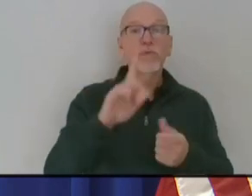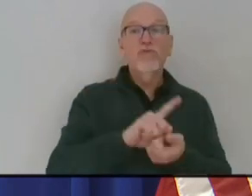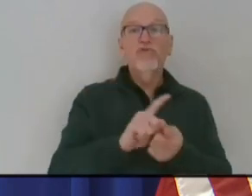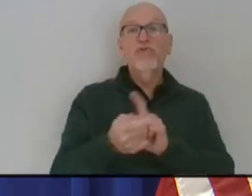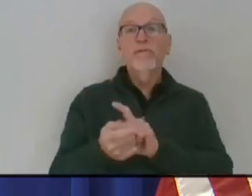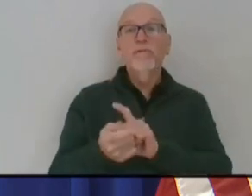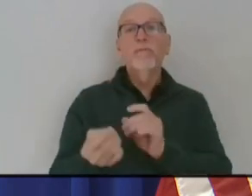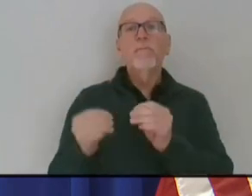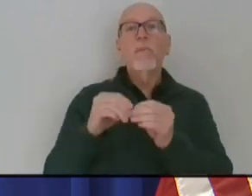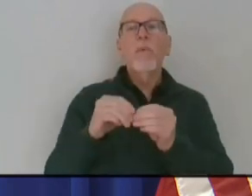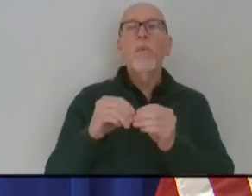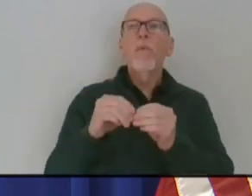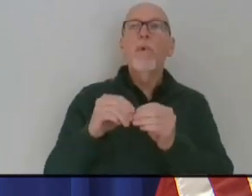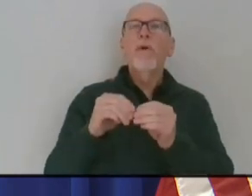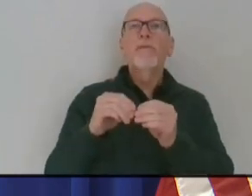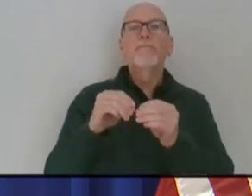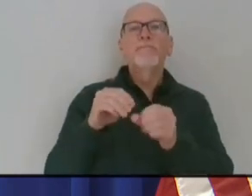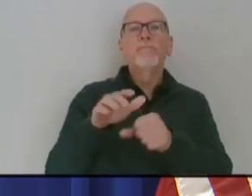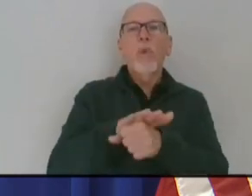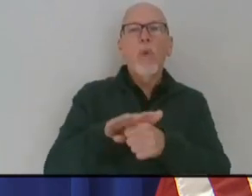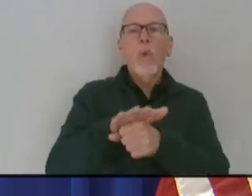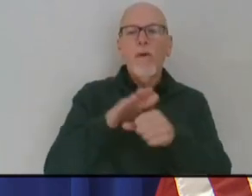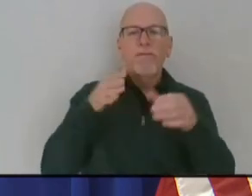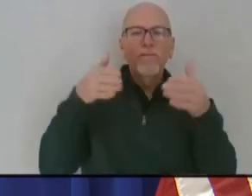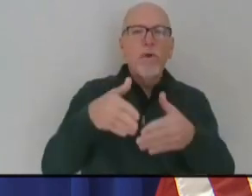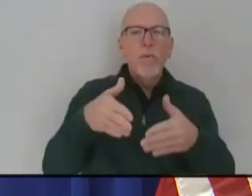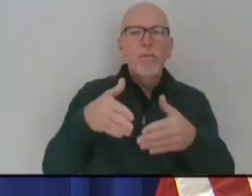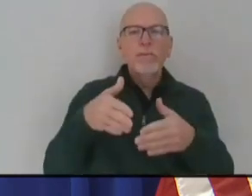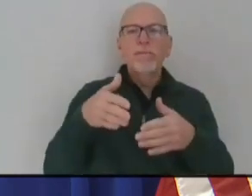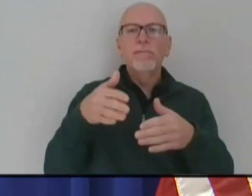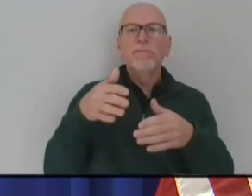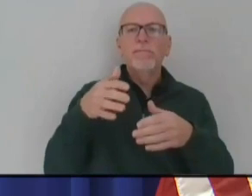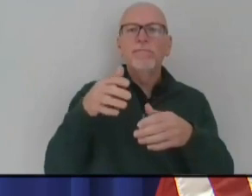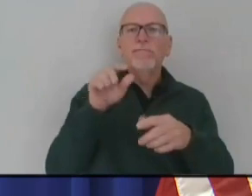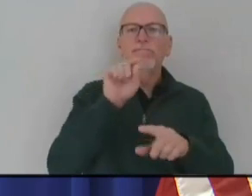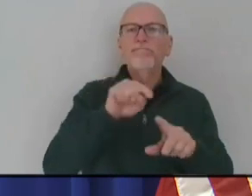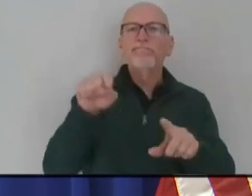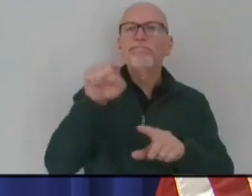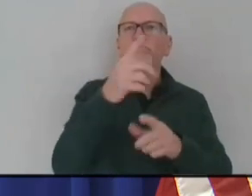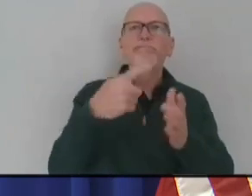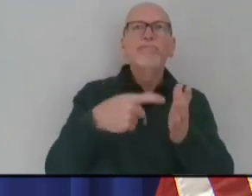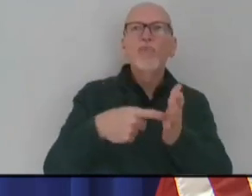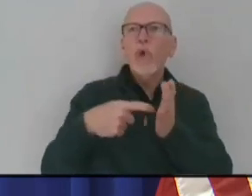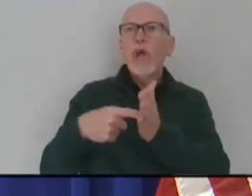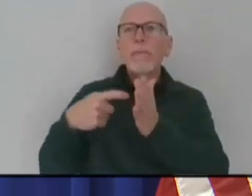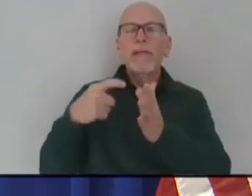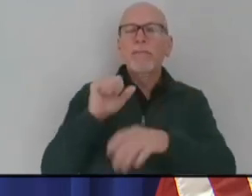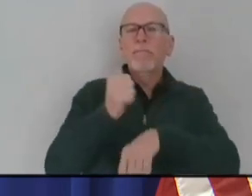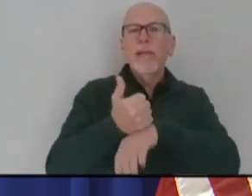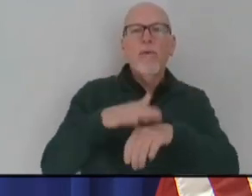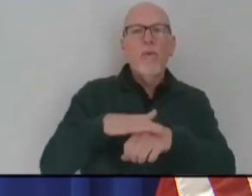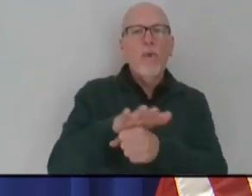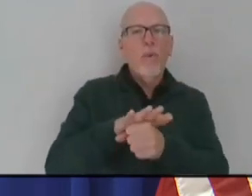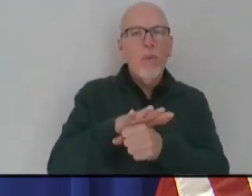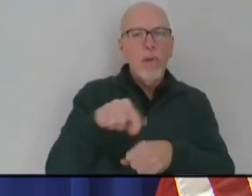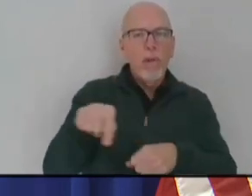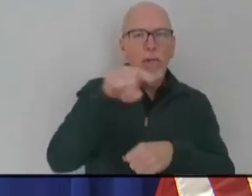locally driven pandemic, requirements-based and reaction